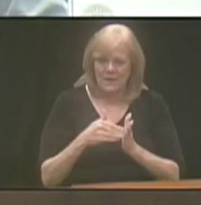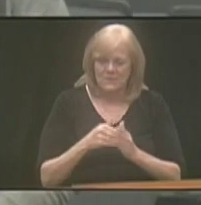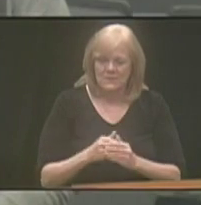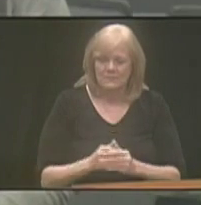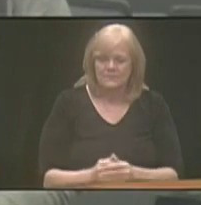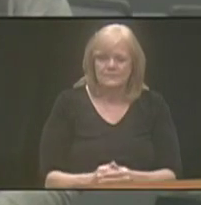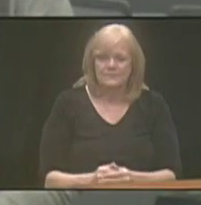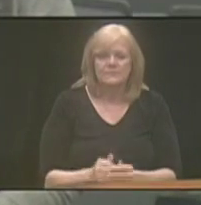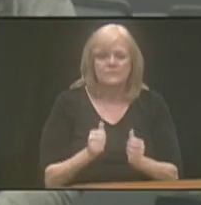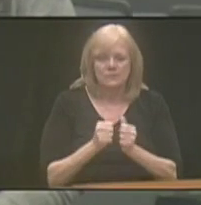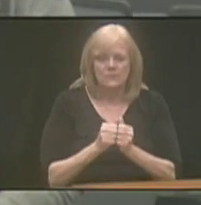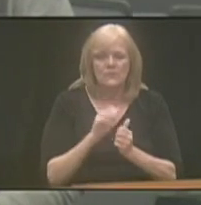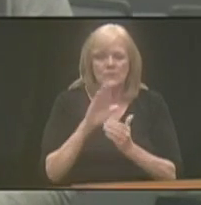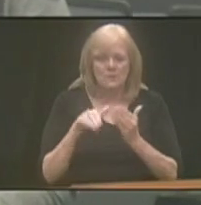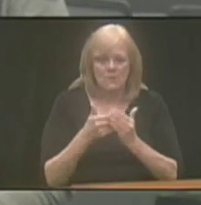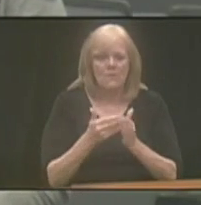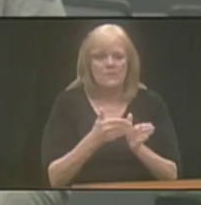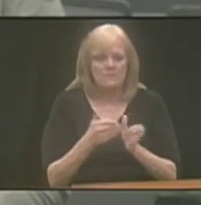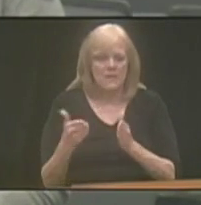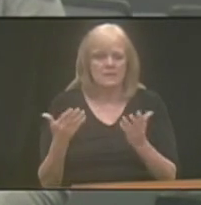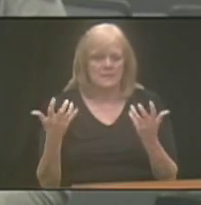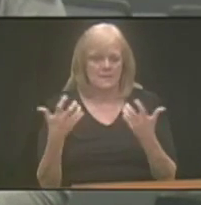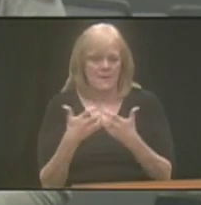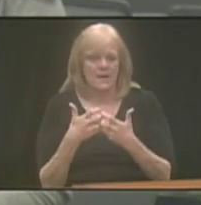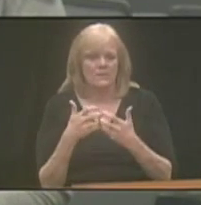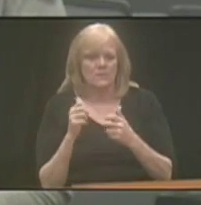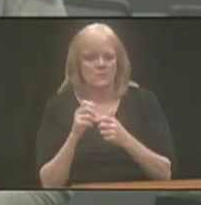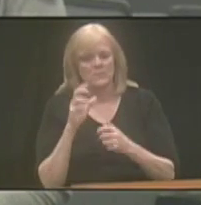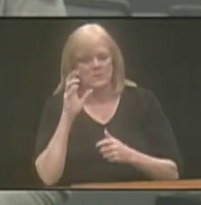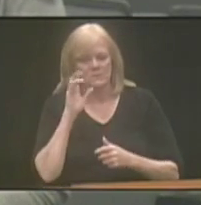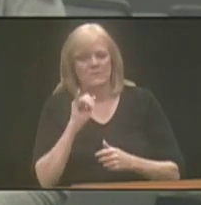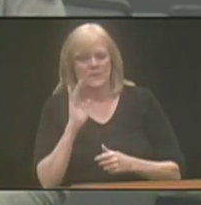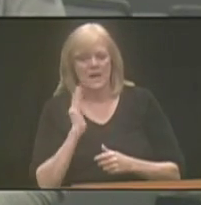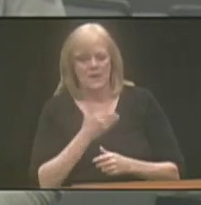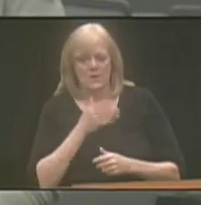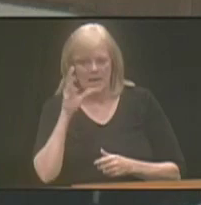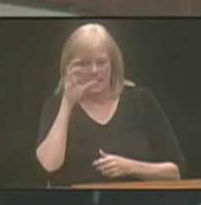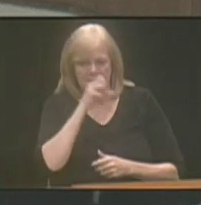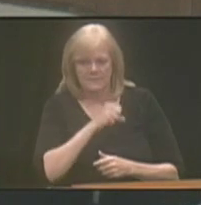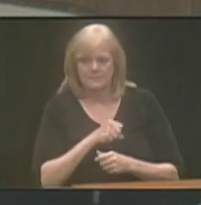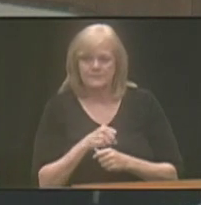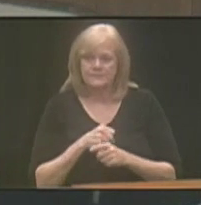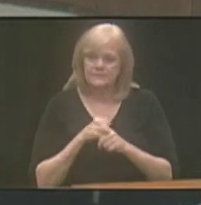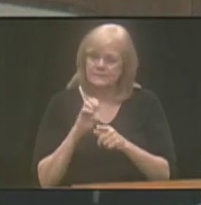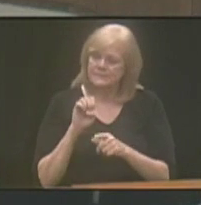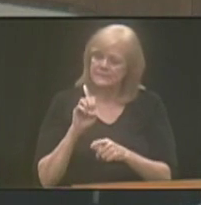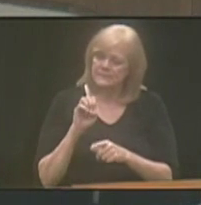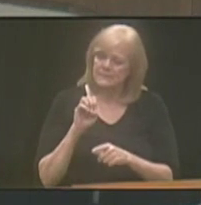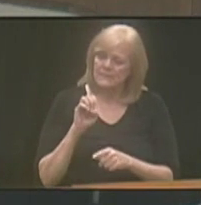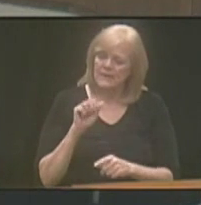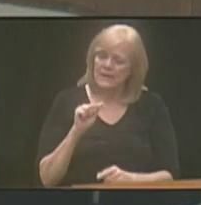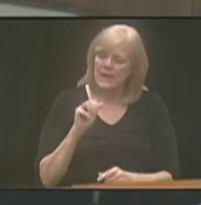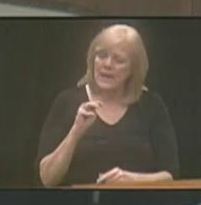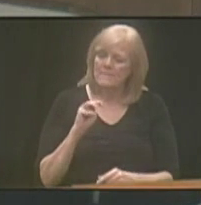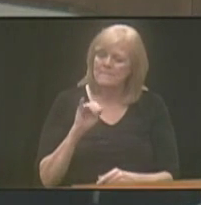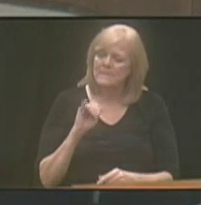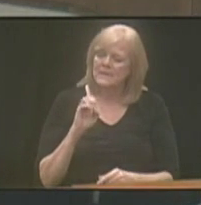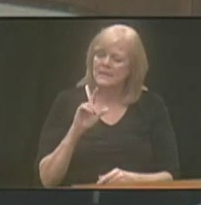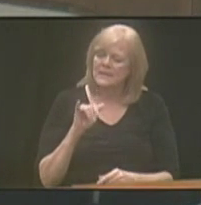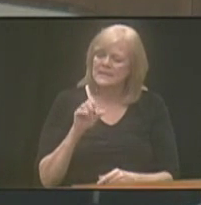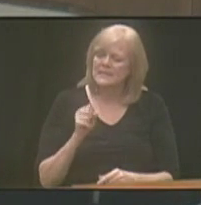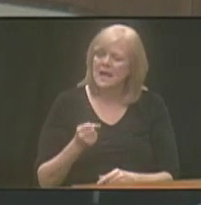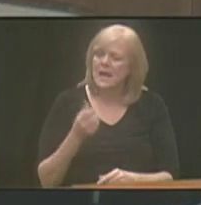nationwide, so with all the plans combined would be our estimate. Okay, thanks. And, Emily, how many of those are